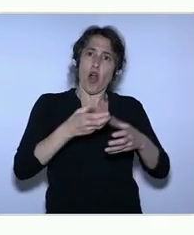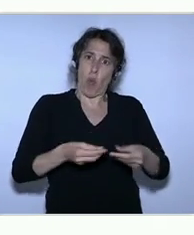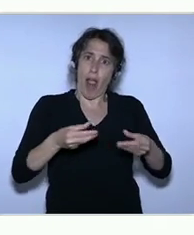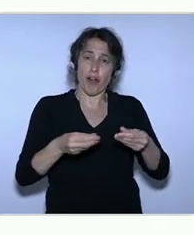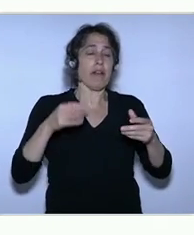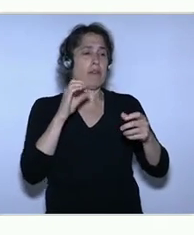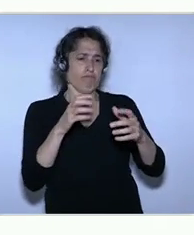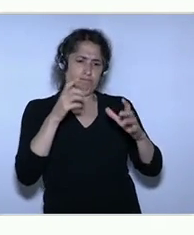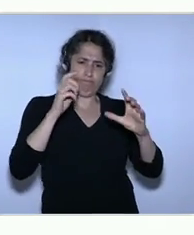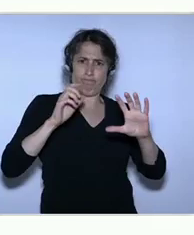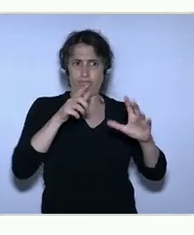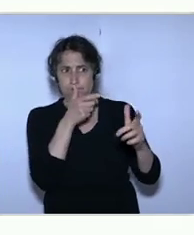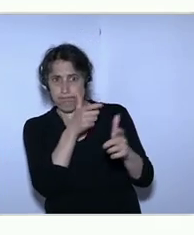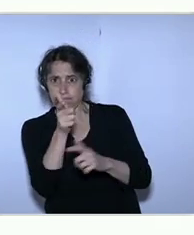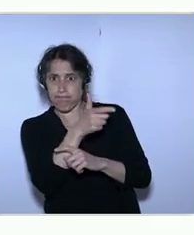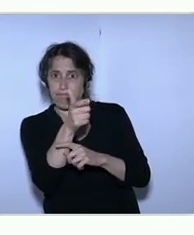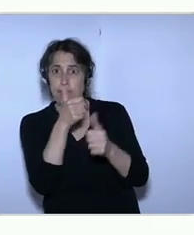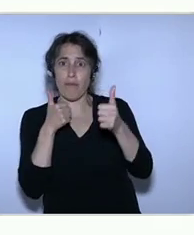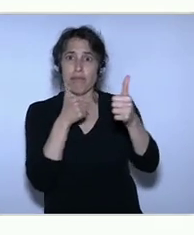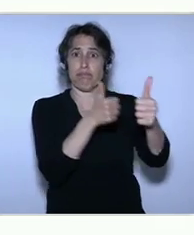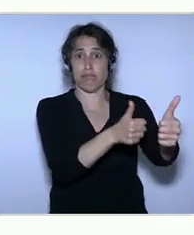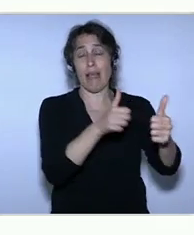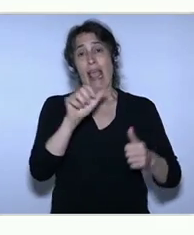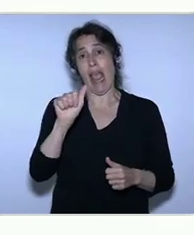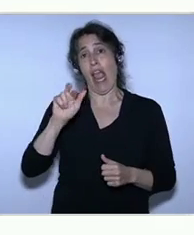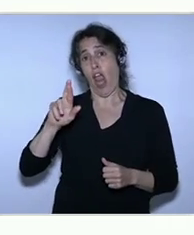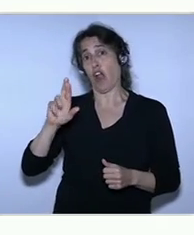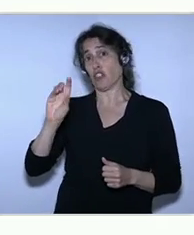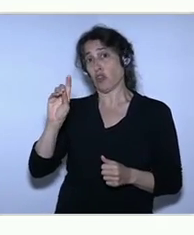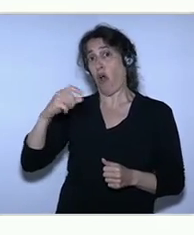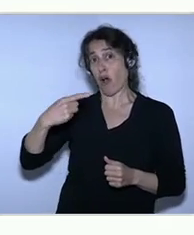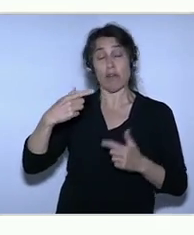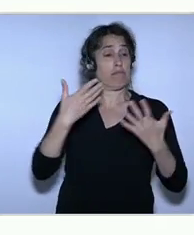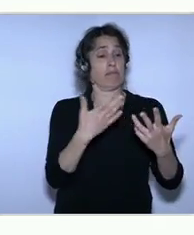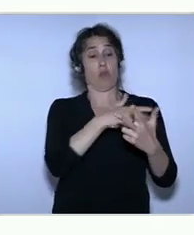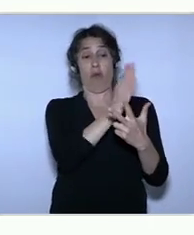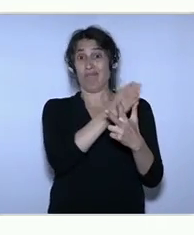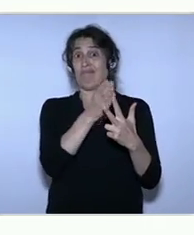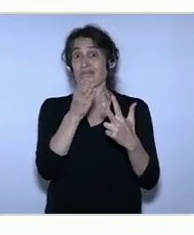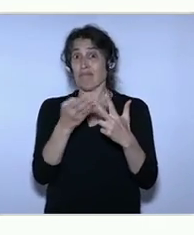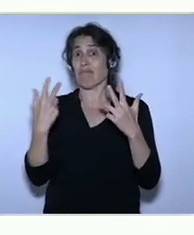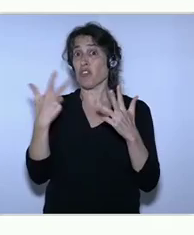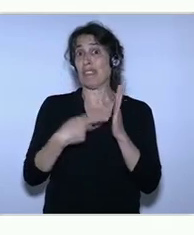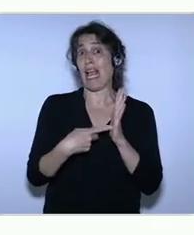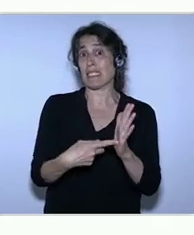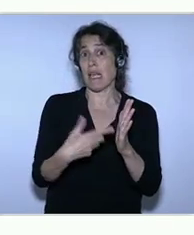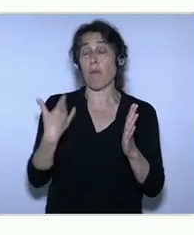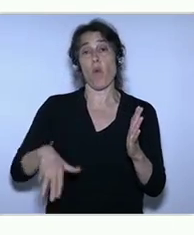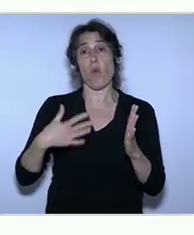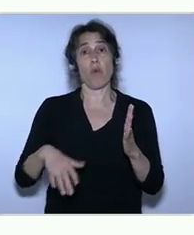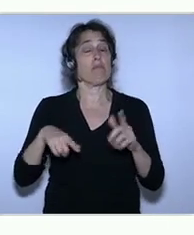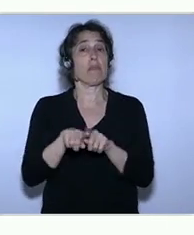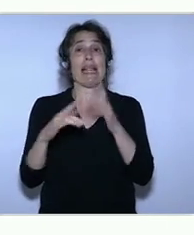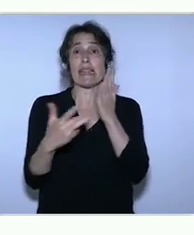and they're driven by the changes that we see across the world in terms of the way technology can be used.